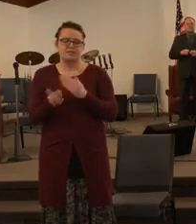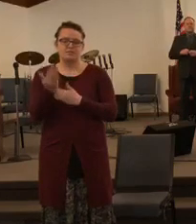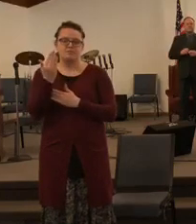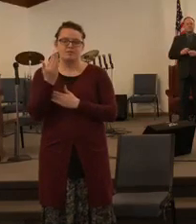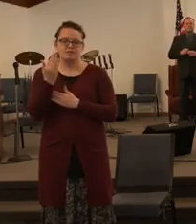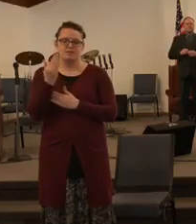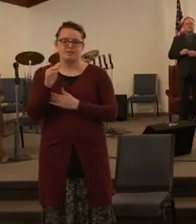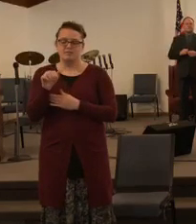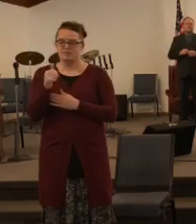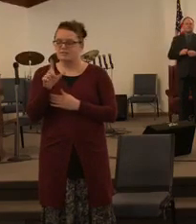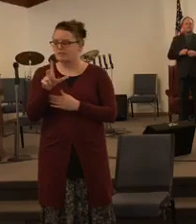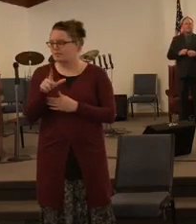1030 God bless you amen